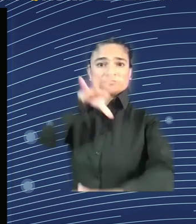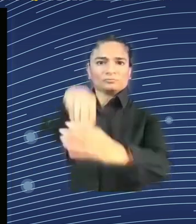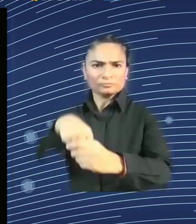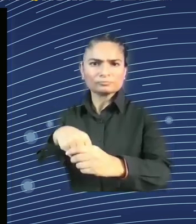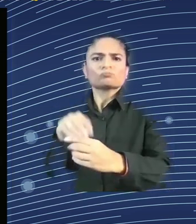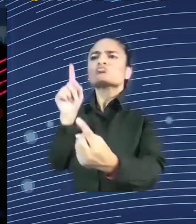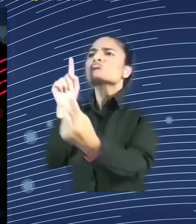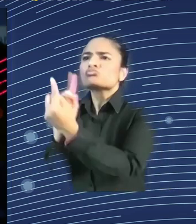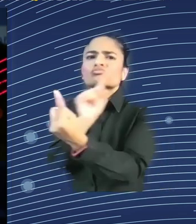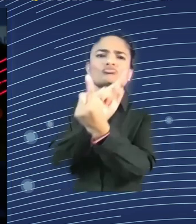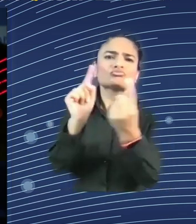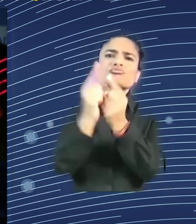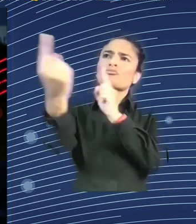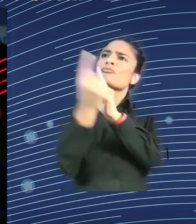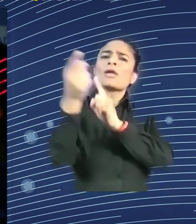games together.